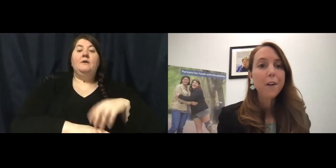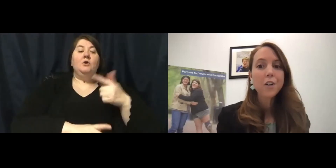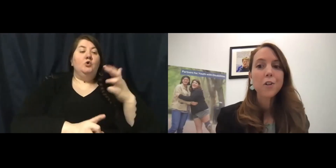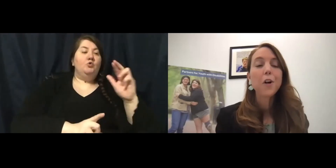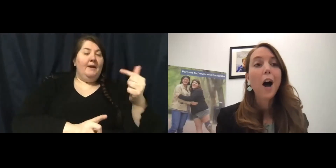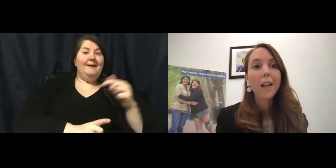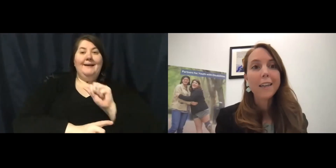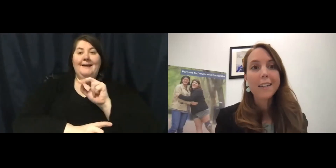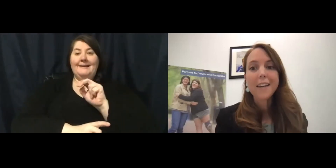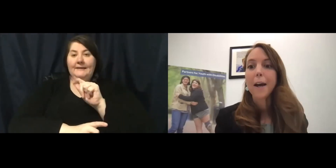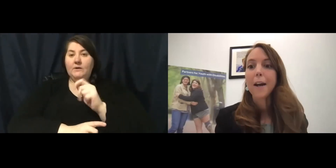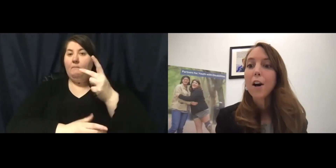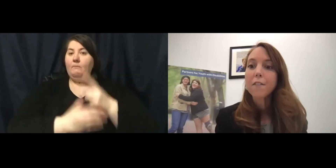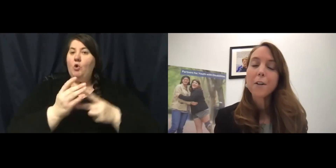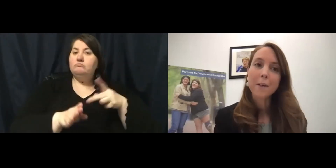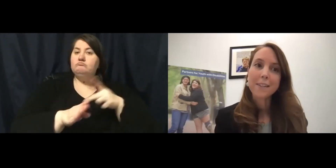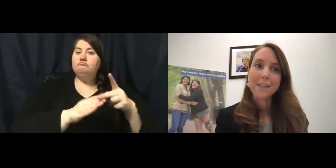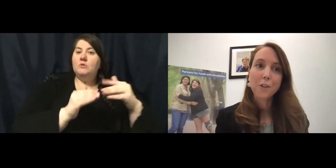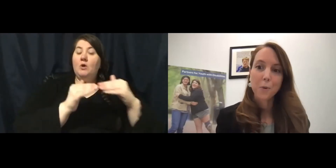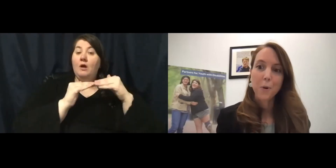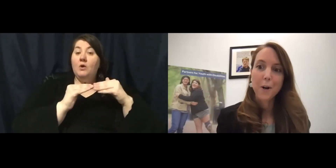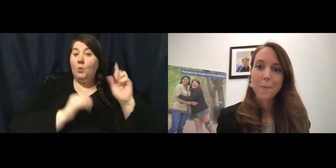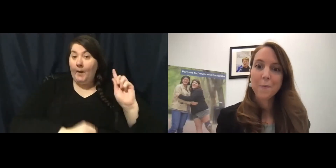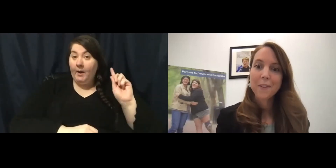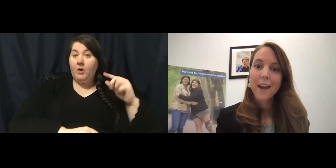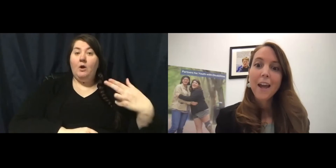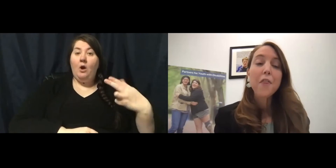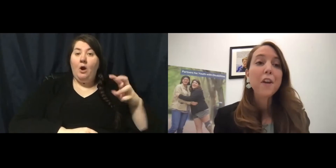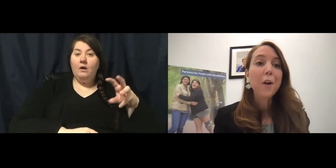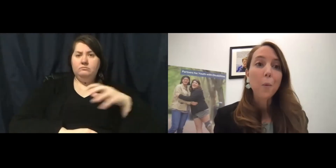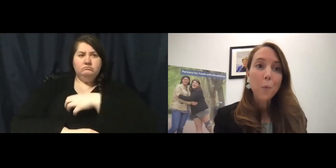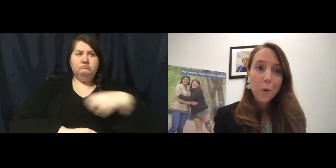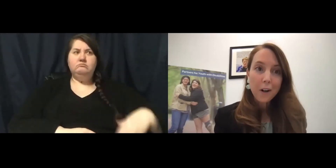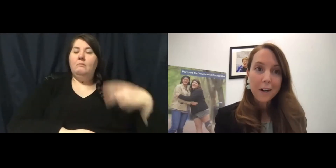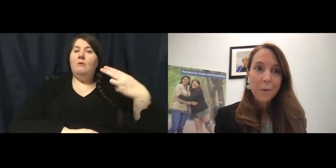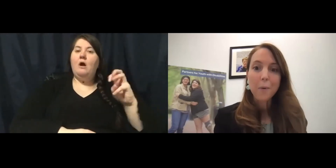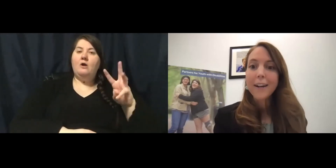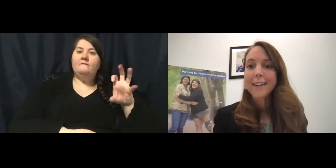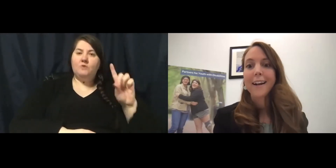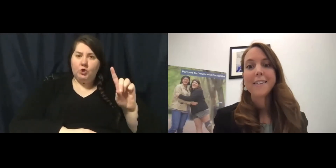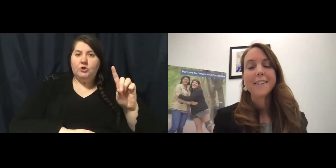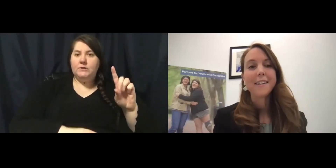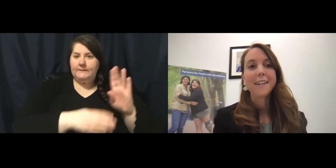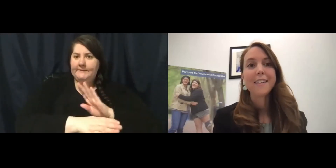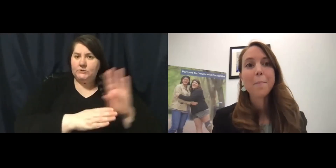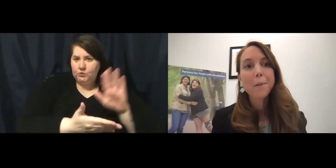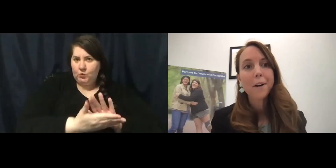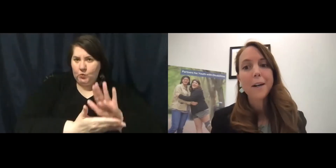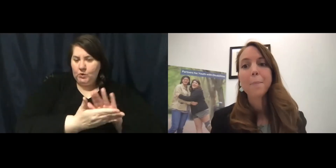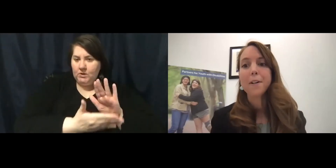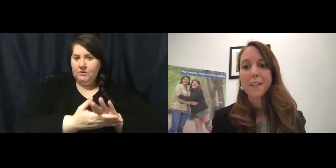professional colleagues at Harvard Business School. The award recognizes an